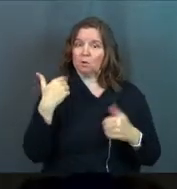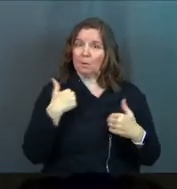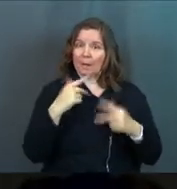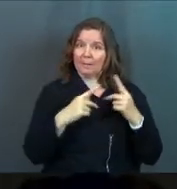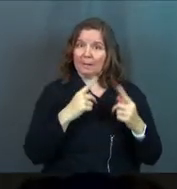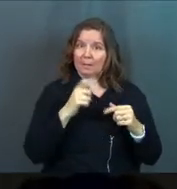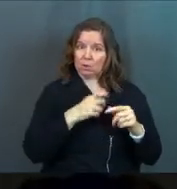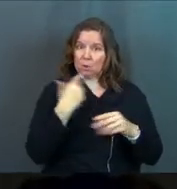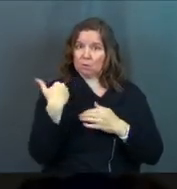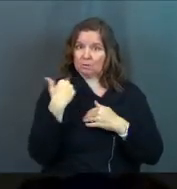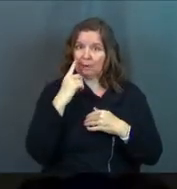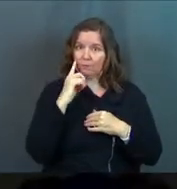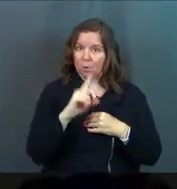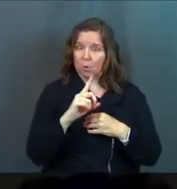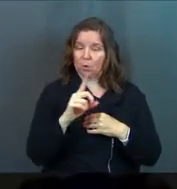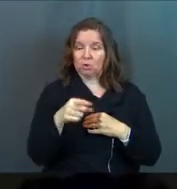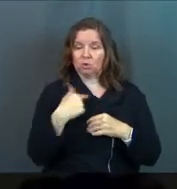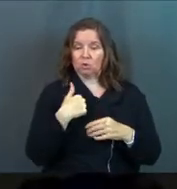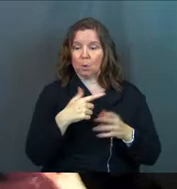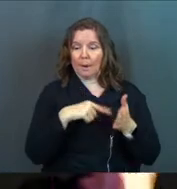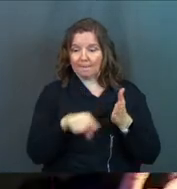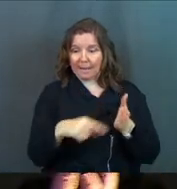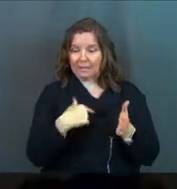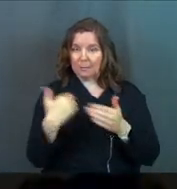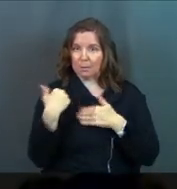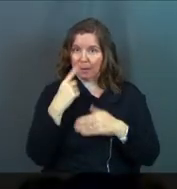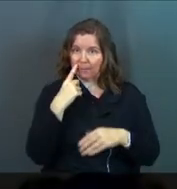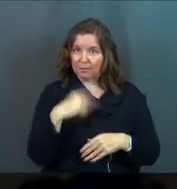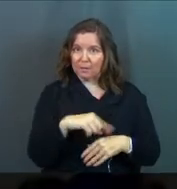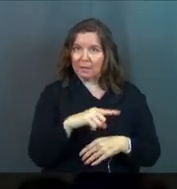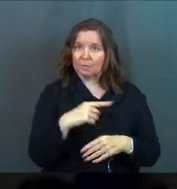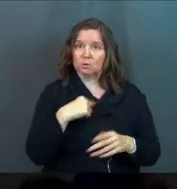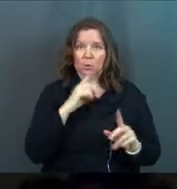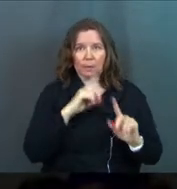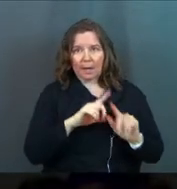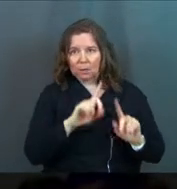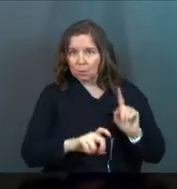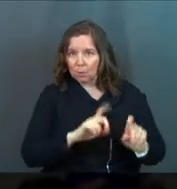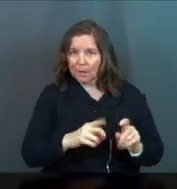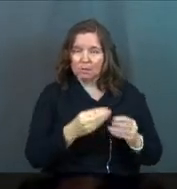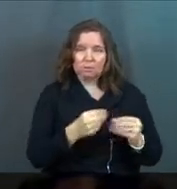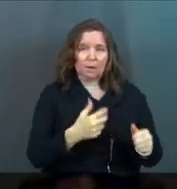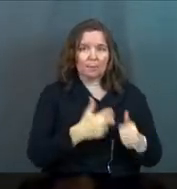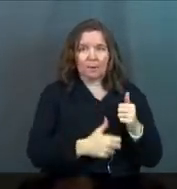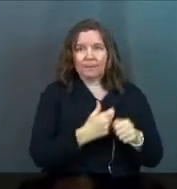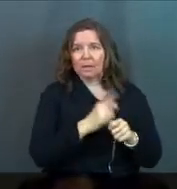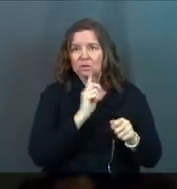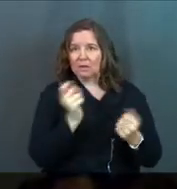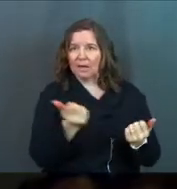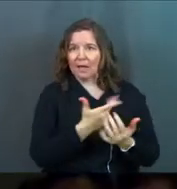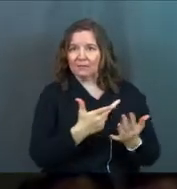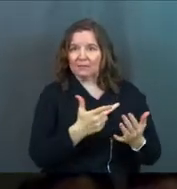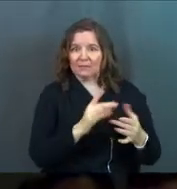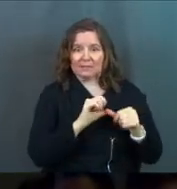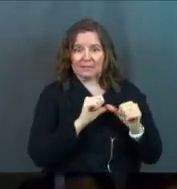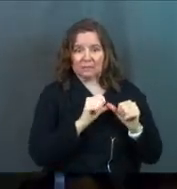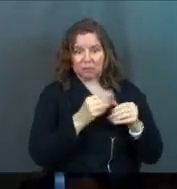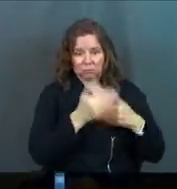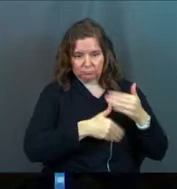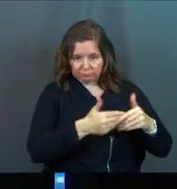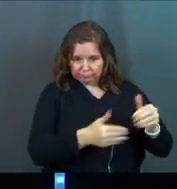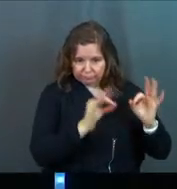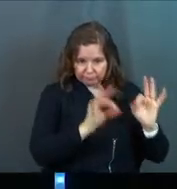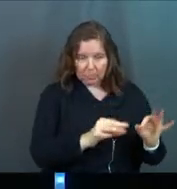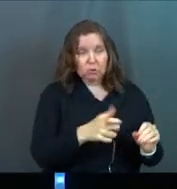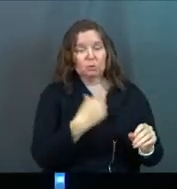you've got people that you're responsible for, and you're paid to be responsible for them, to answer their questions, solve their problems, make sure everything continues to flow,